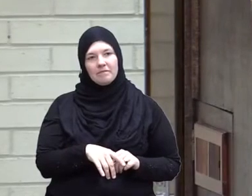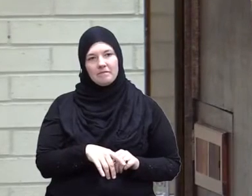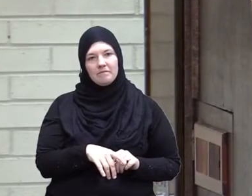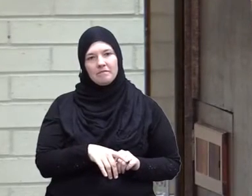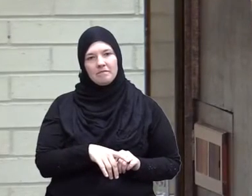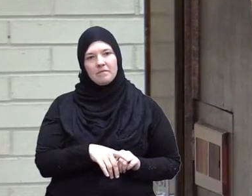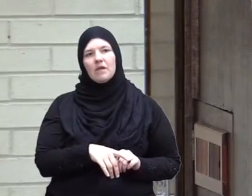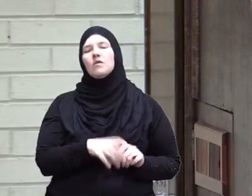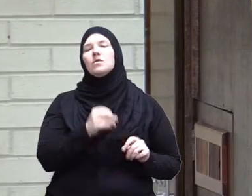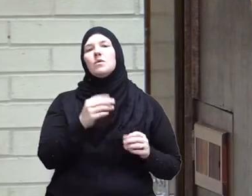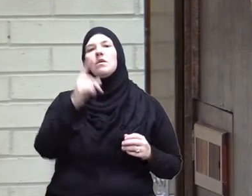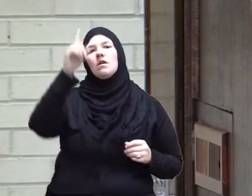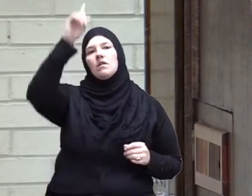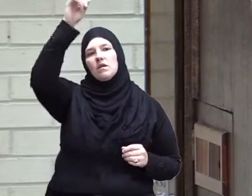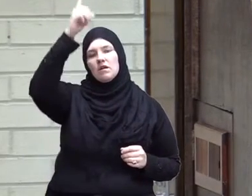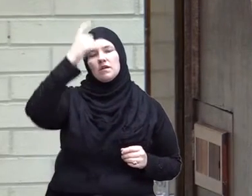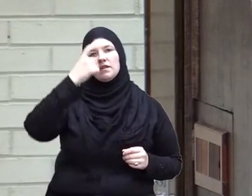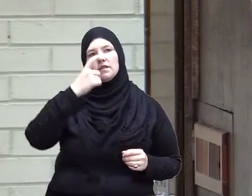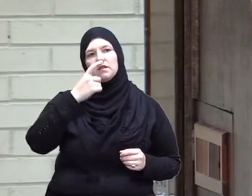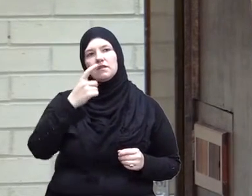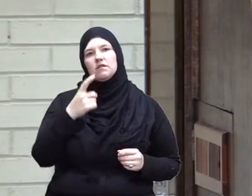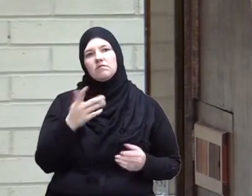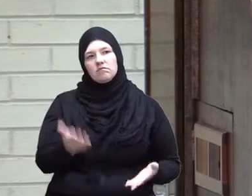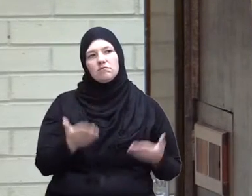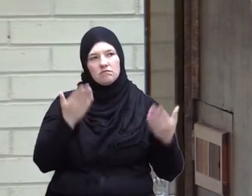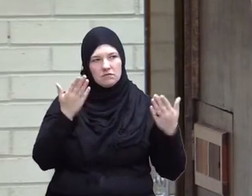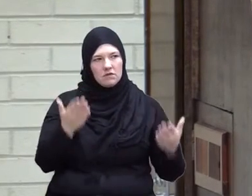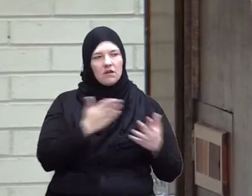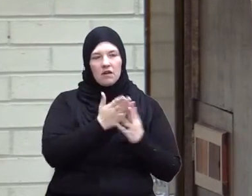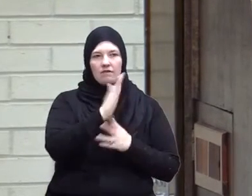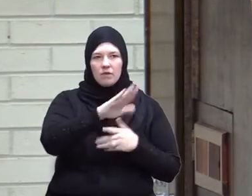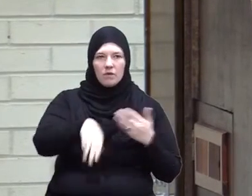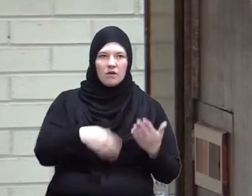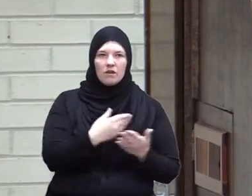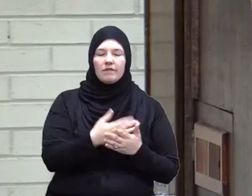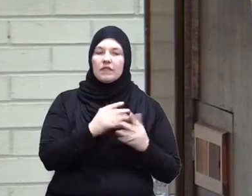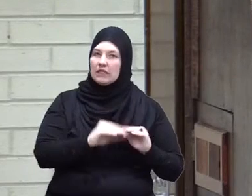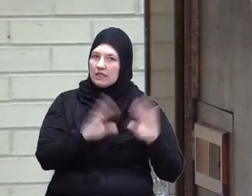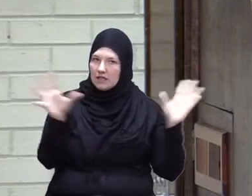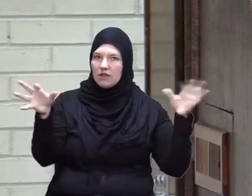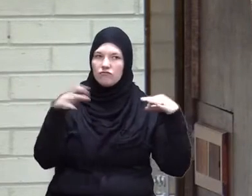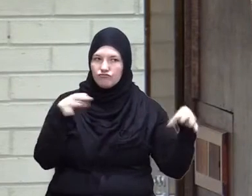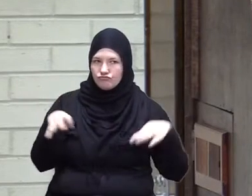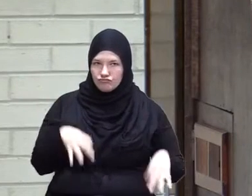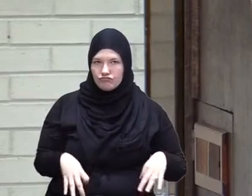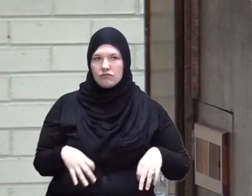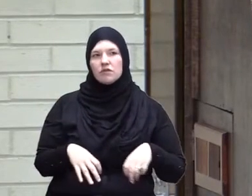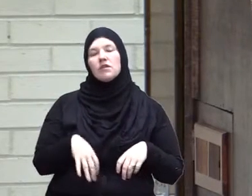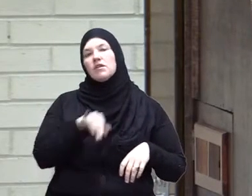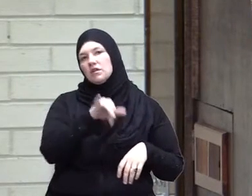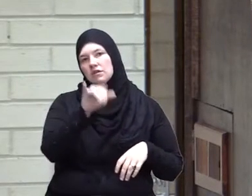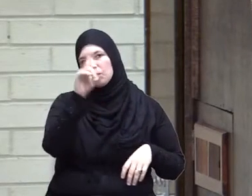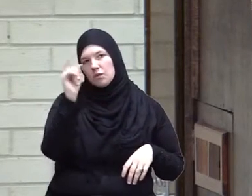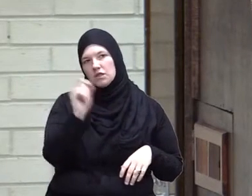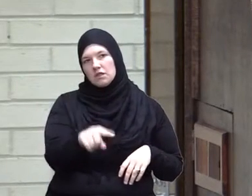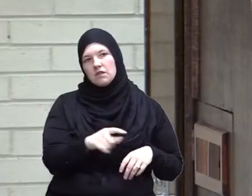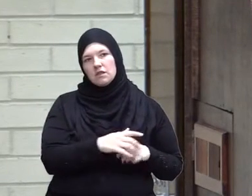so Allah subhanahu wa ta'ala raises after all of these clear instructions a question